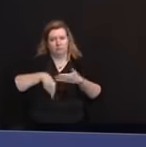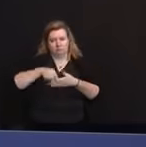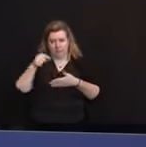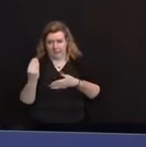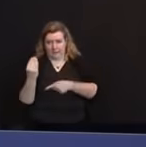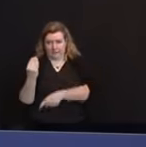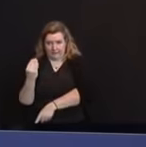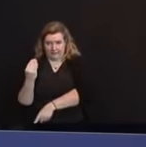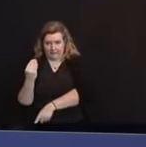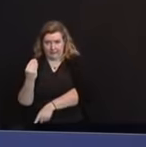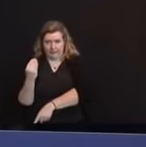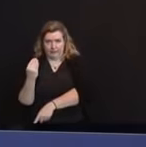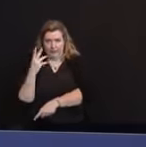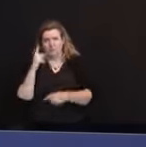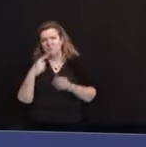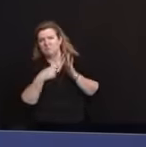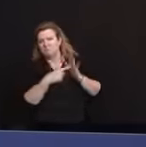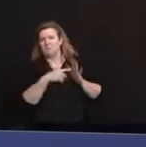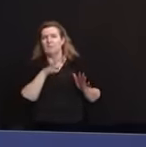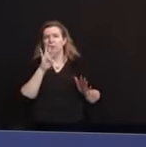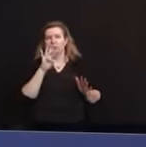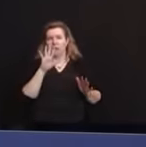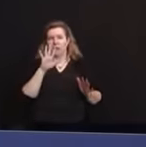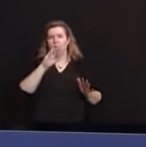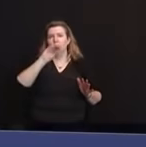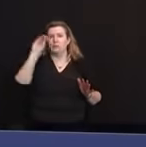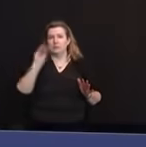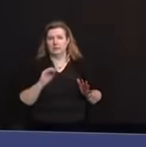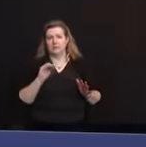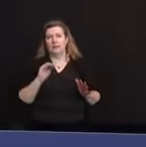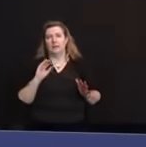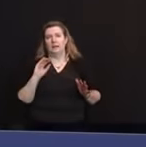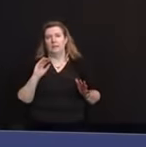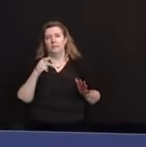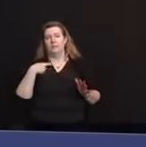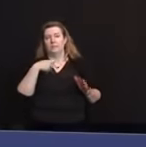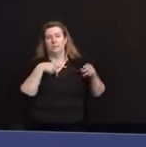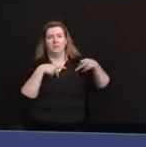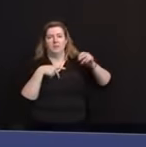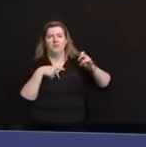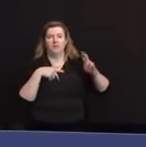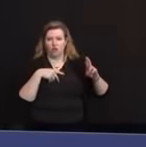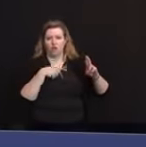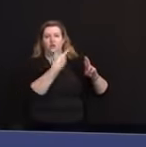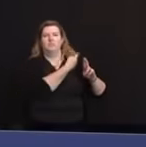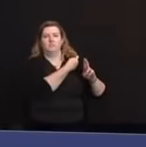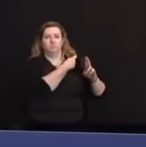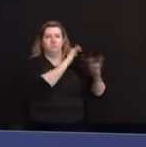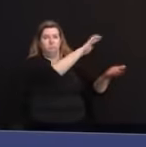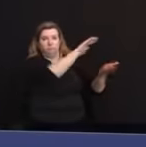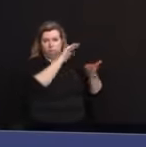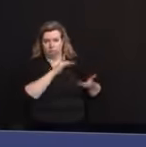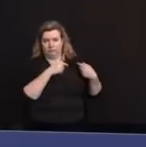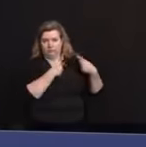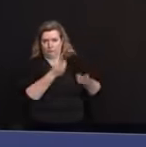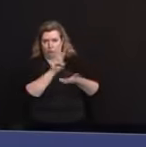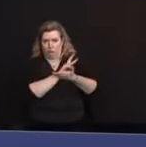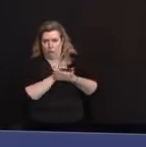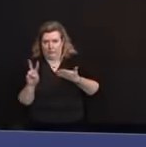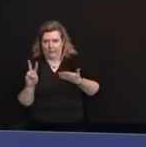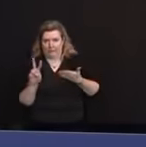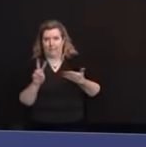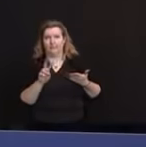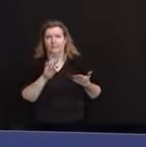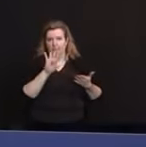45% of all the Pfizer doses received in our first two weeks. Walgreens and